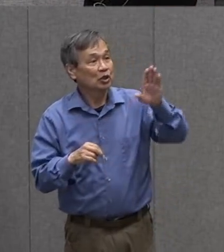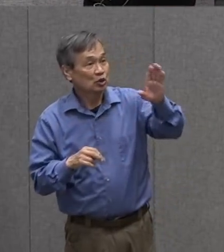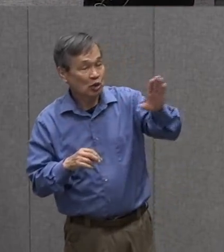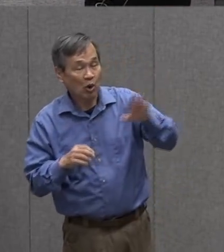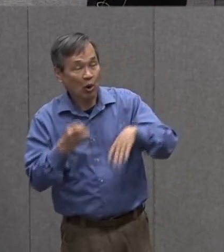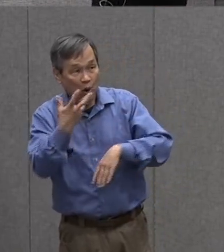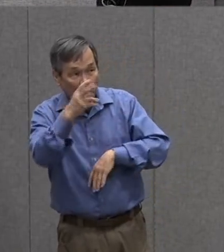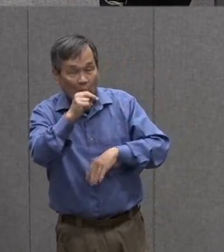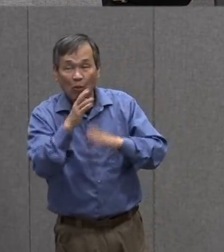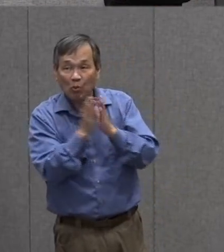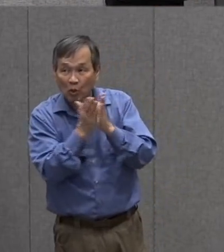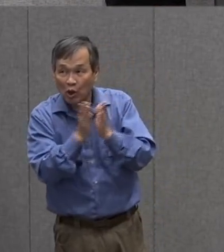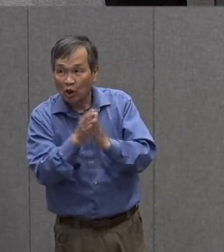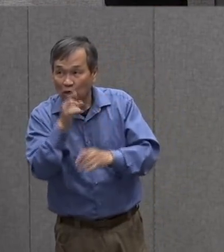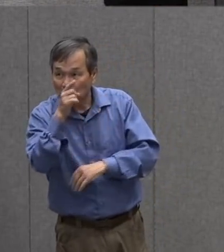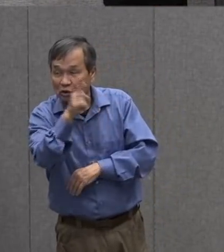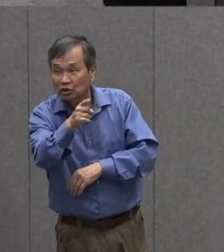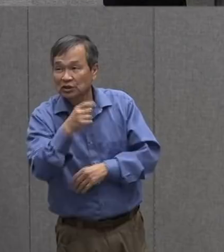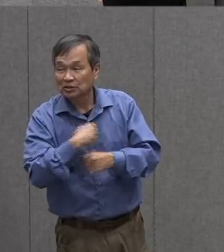book earlier,